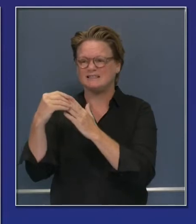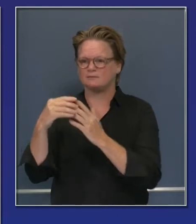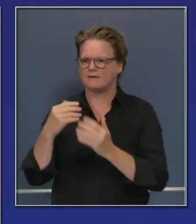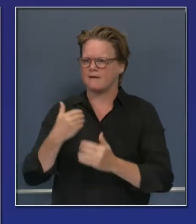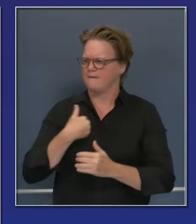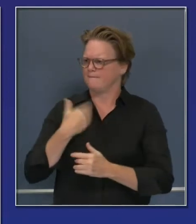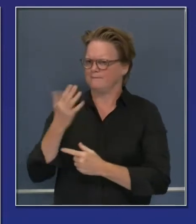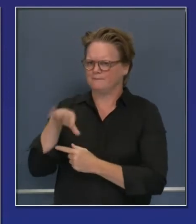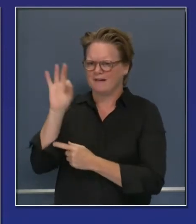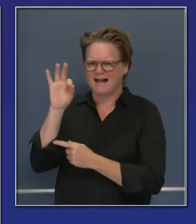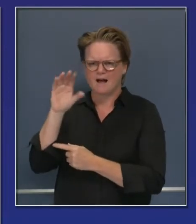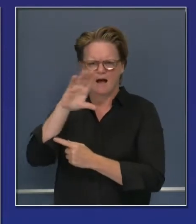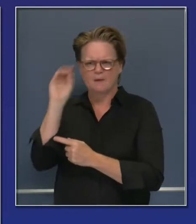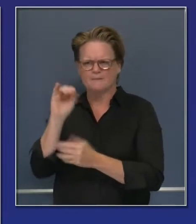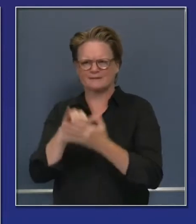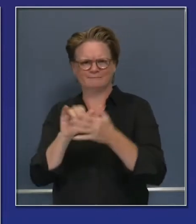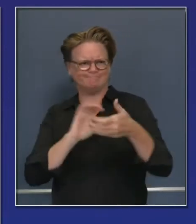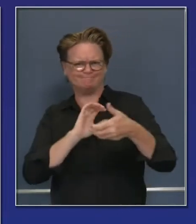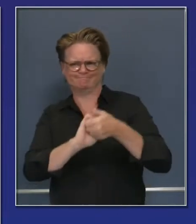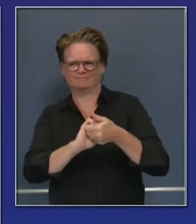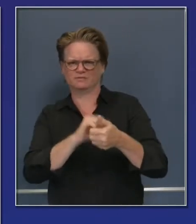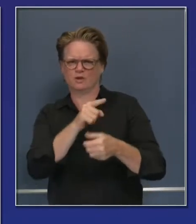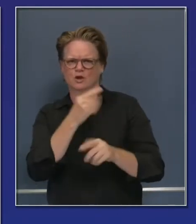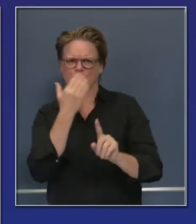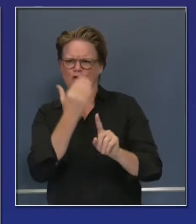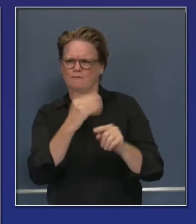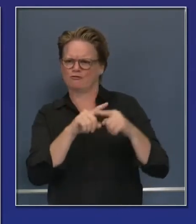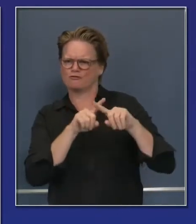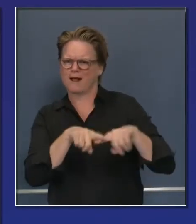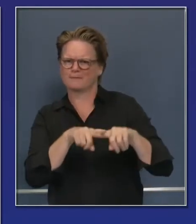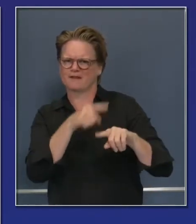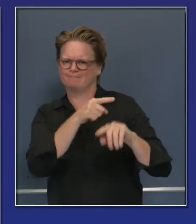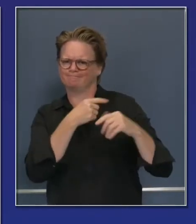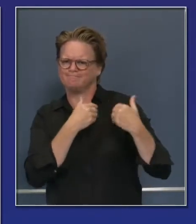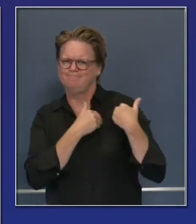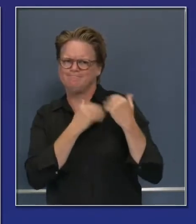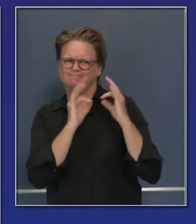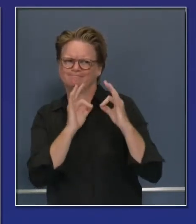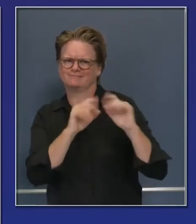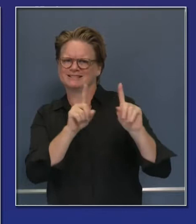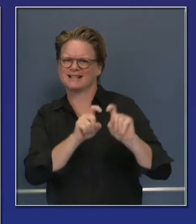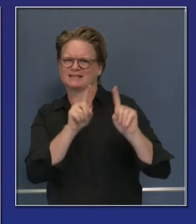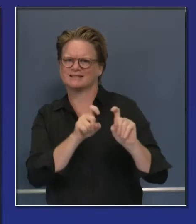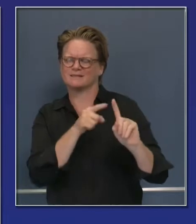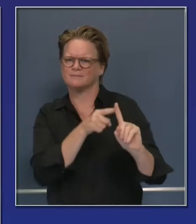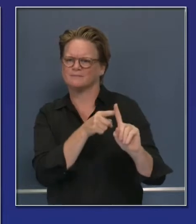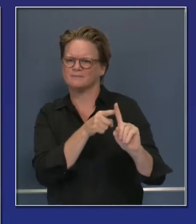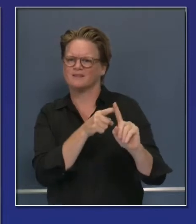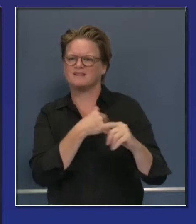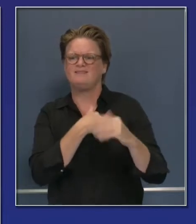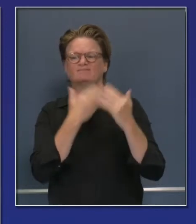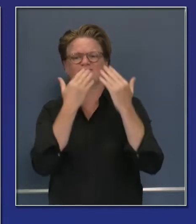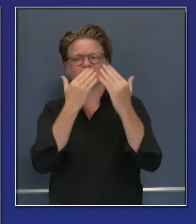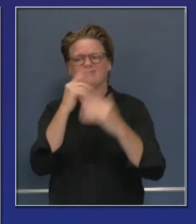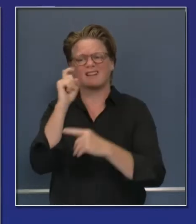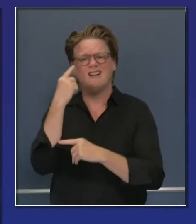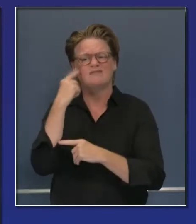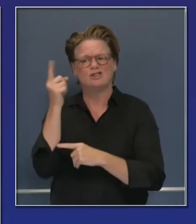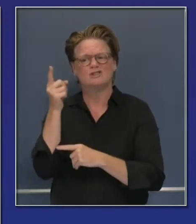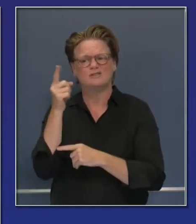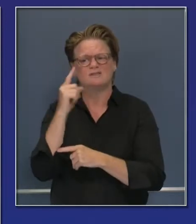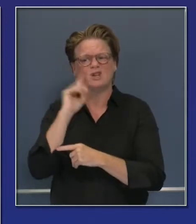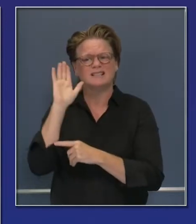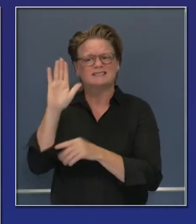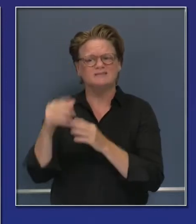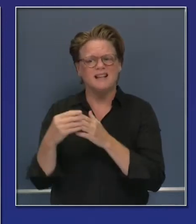of California. And I'm really grateful to the governor for his leadership in making this happen. This is